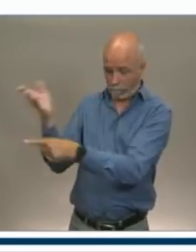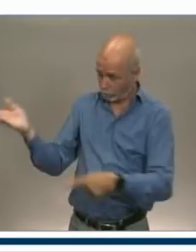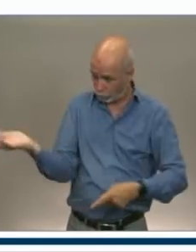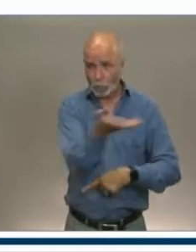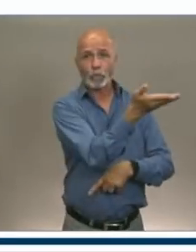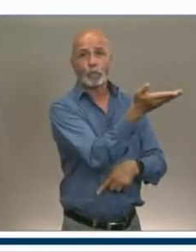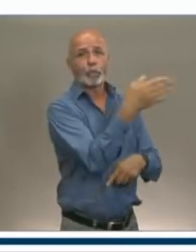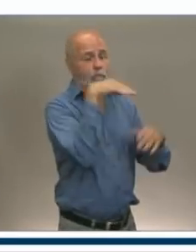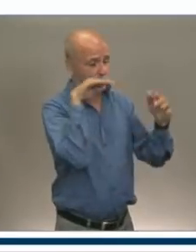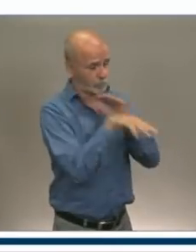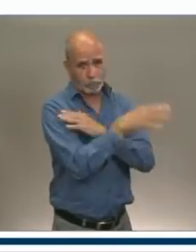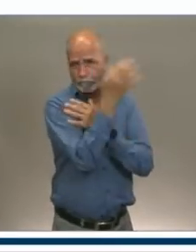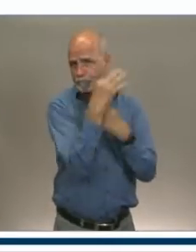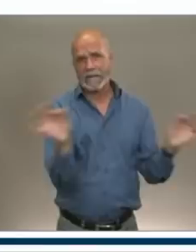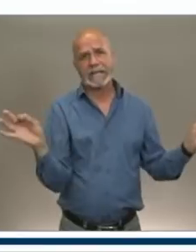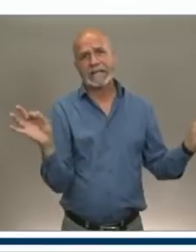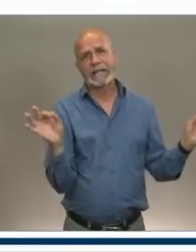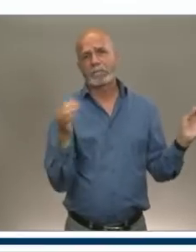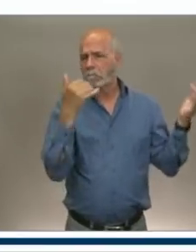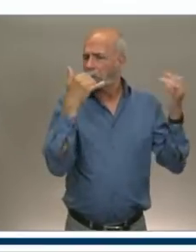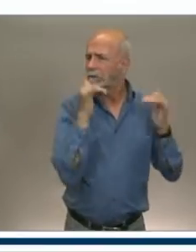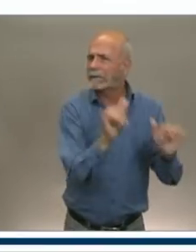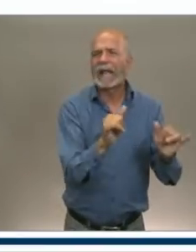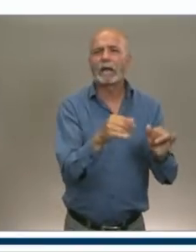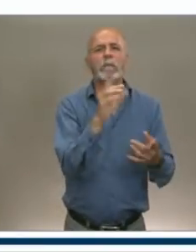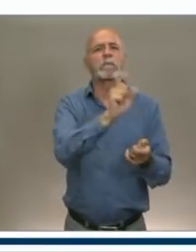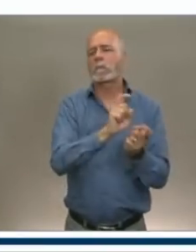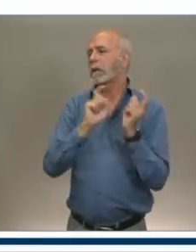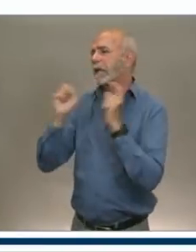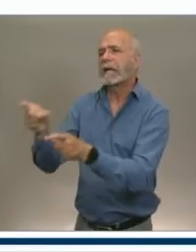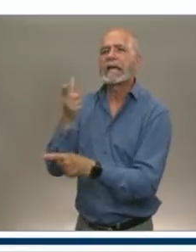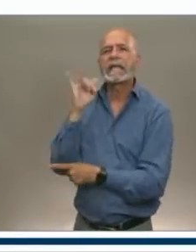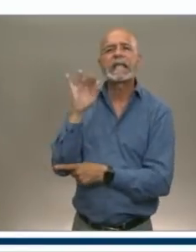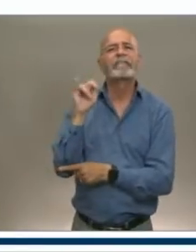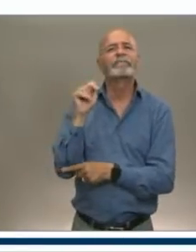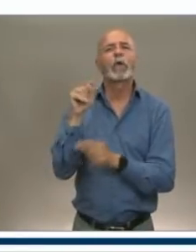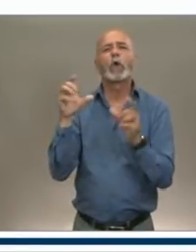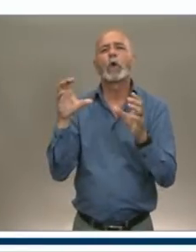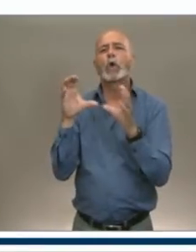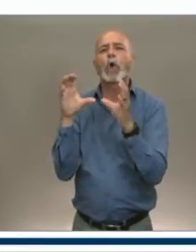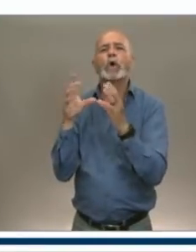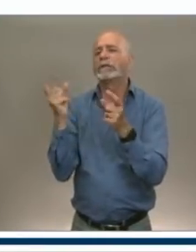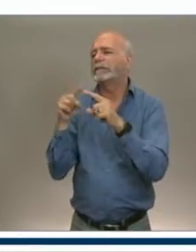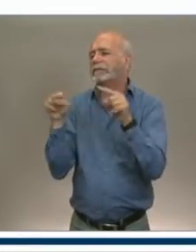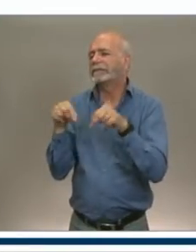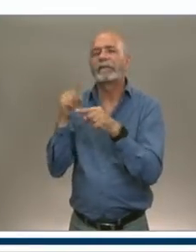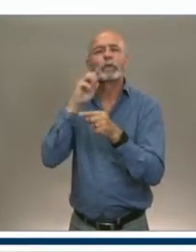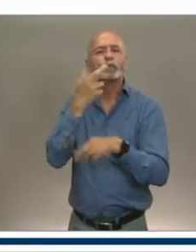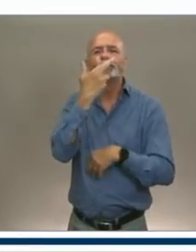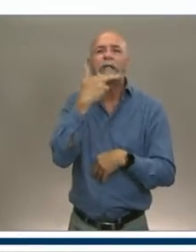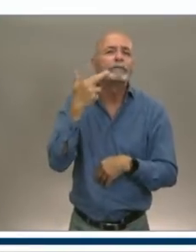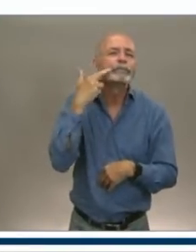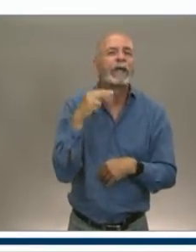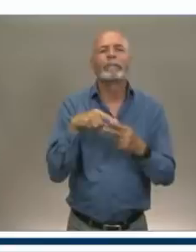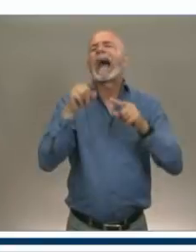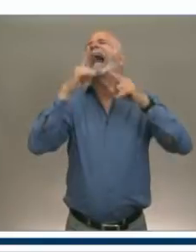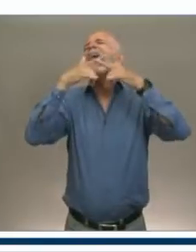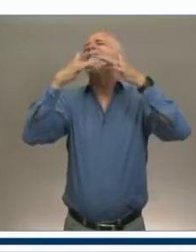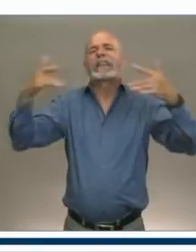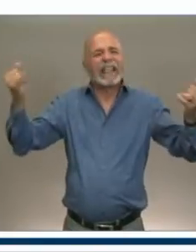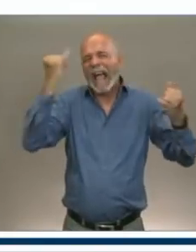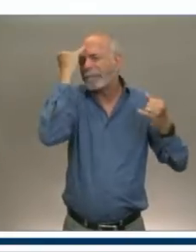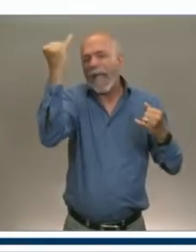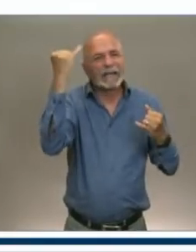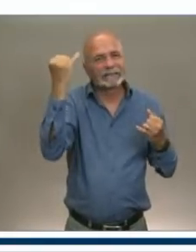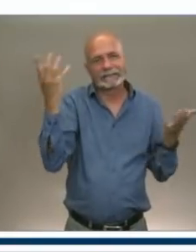you know, a gift card to a local restaurant or a gift certificate. There's many ways that they can put the packages